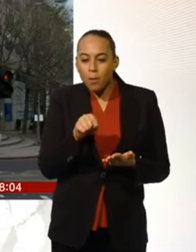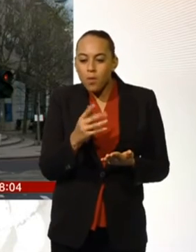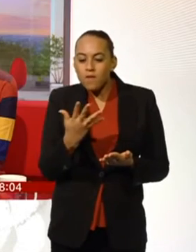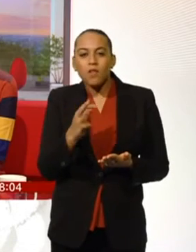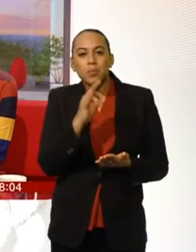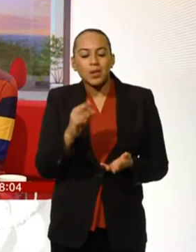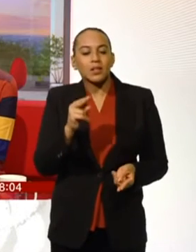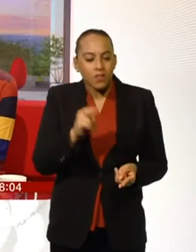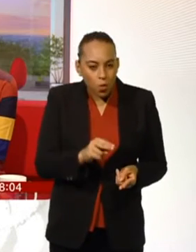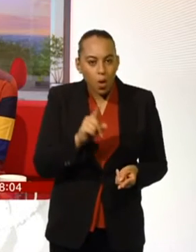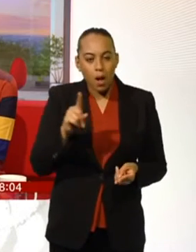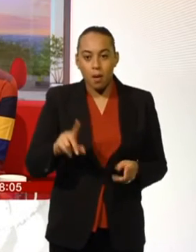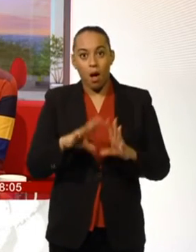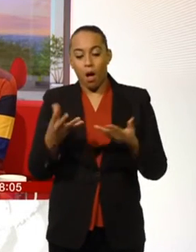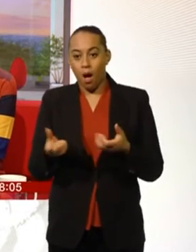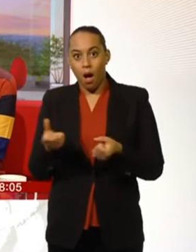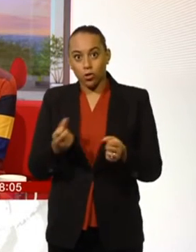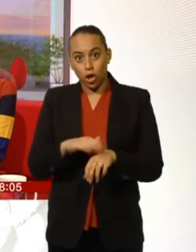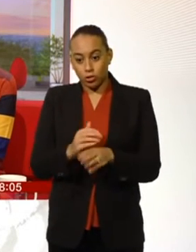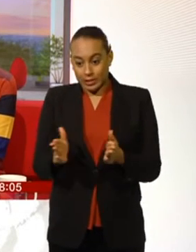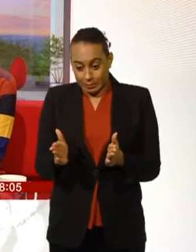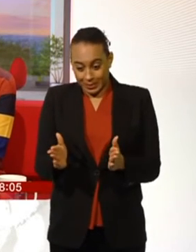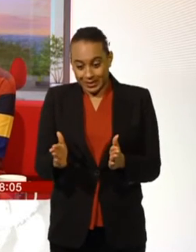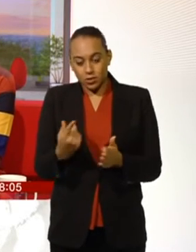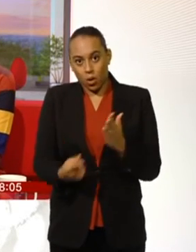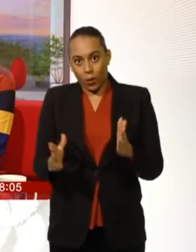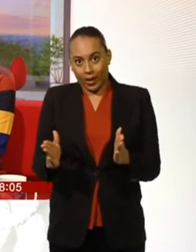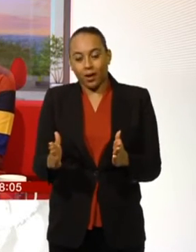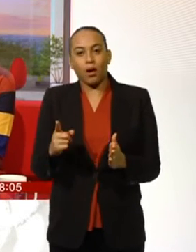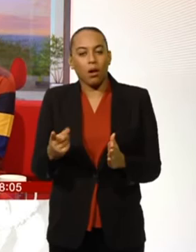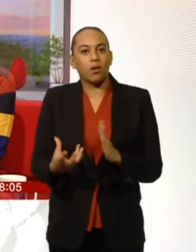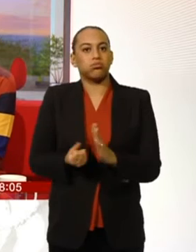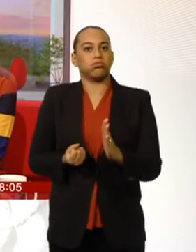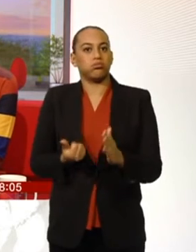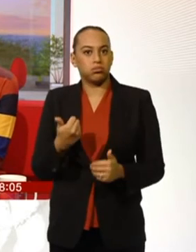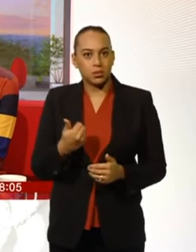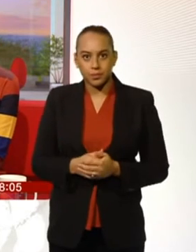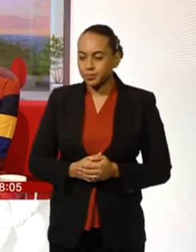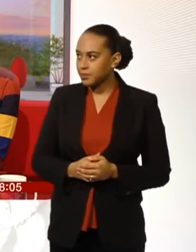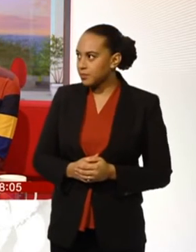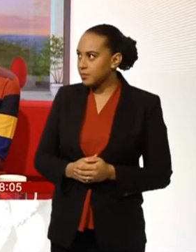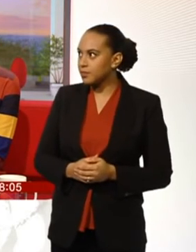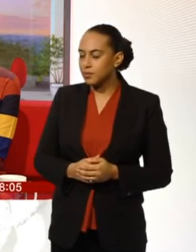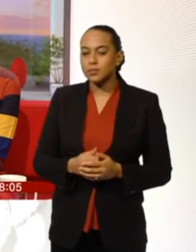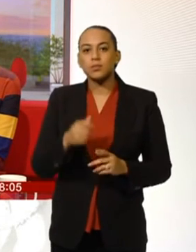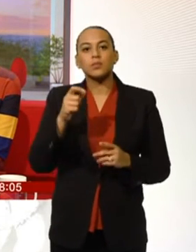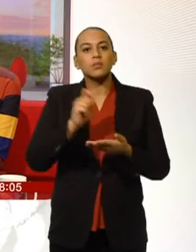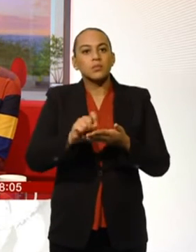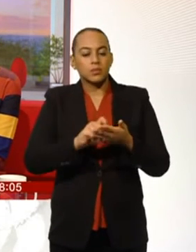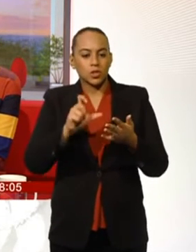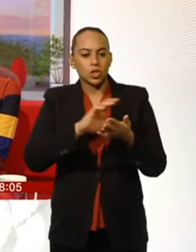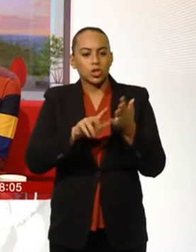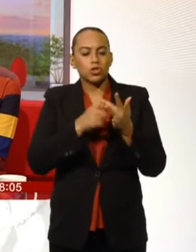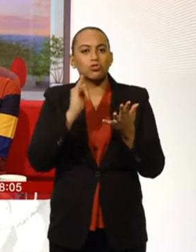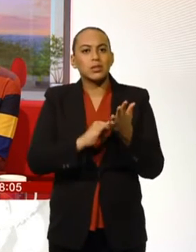Well, a senior member of the government has said remaining in an unchanged European Union would be disastrous for Britain. Yes, in a newspaper article, Chris